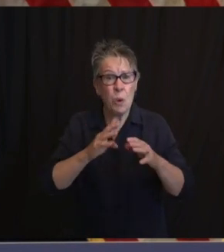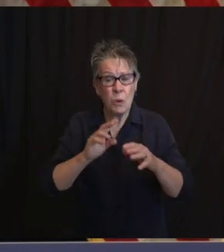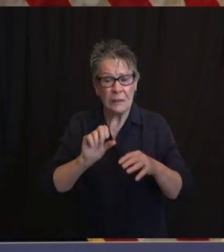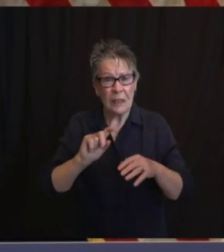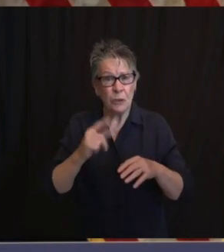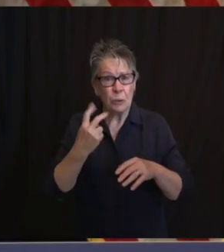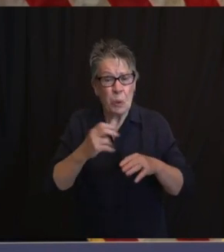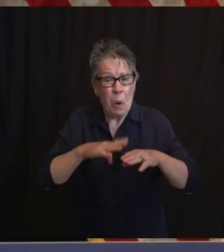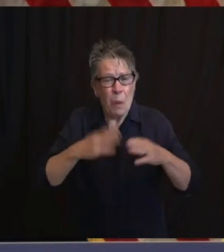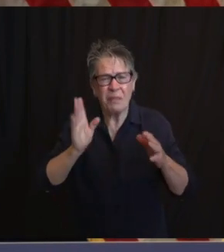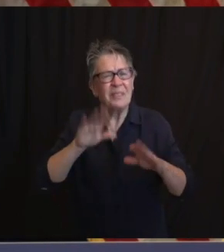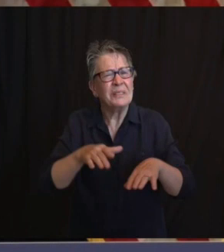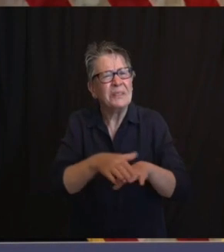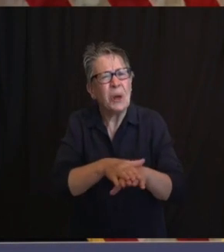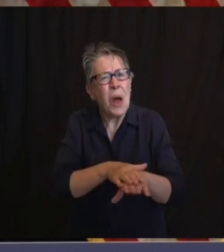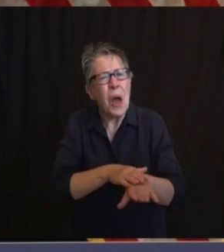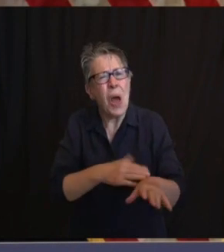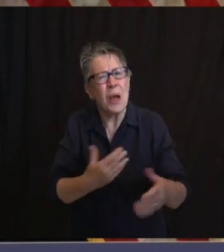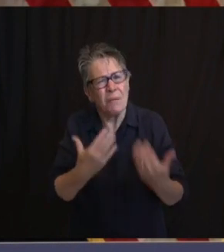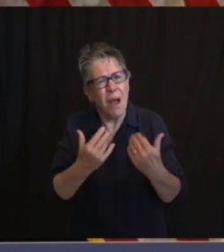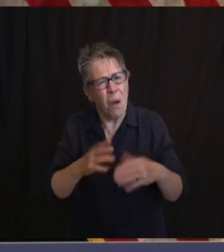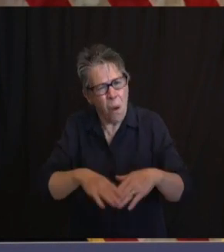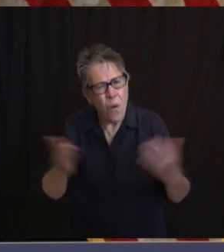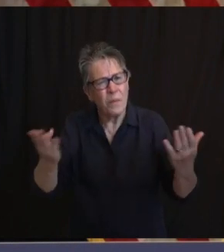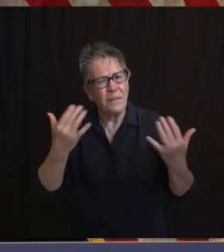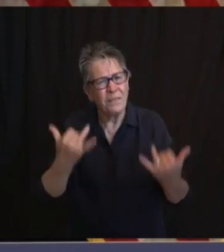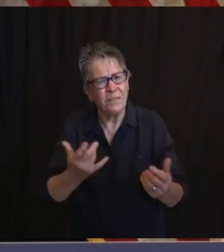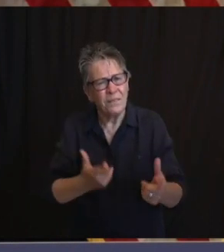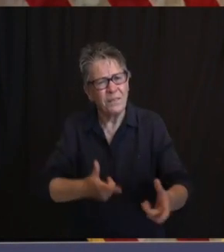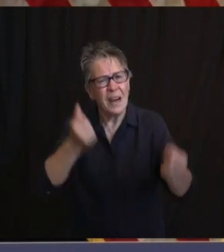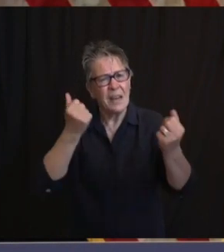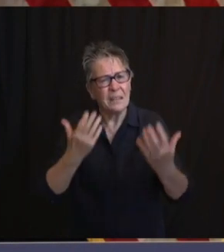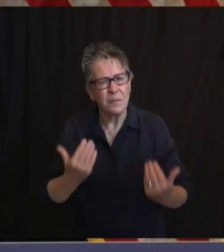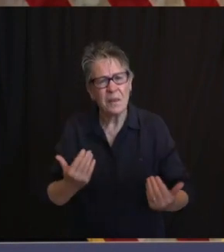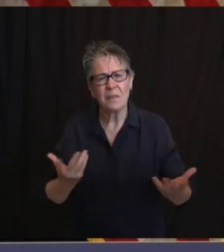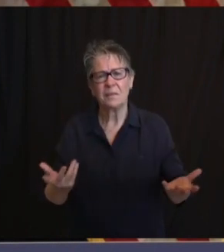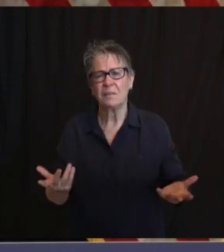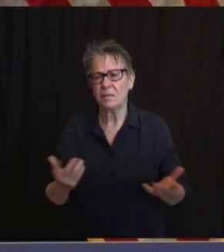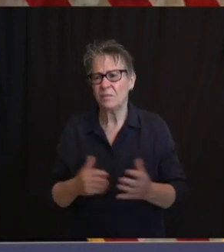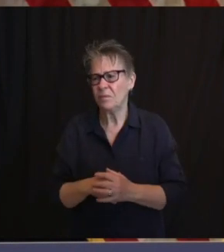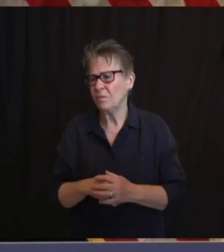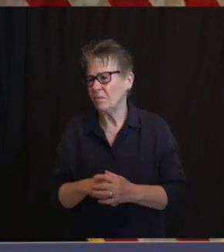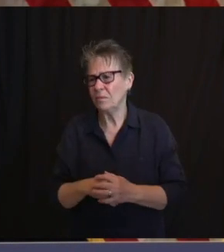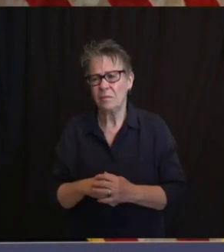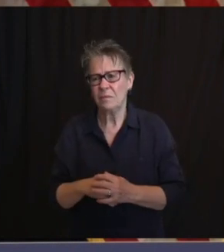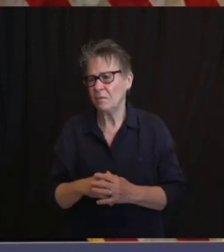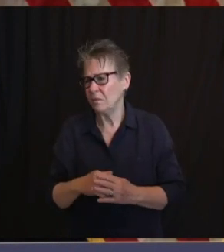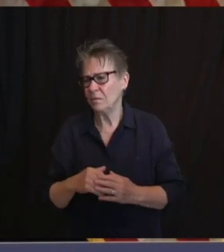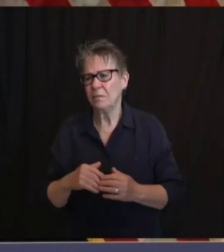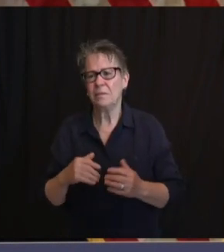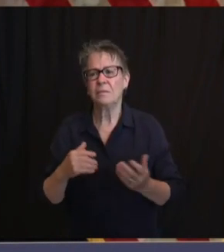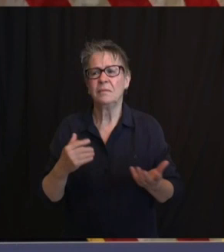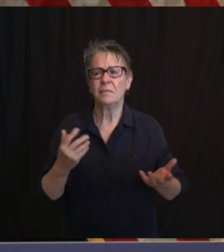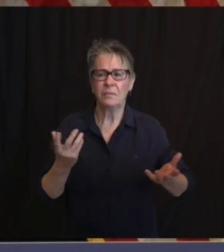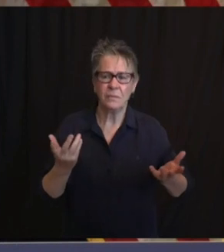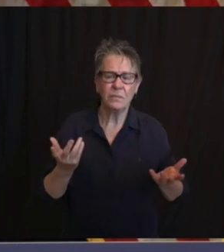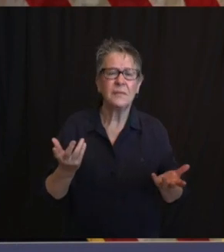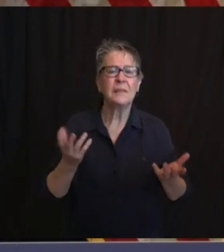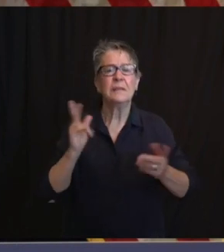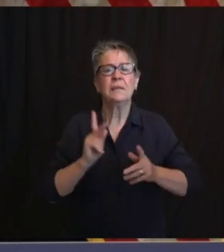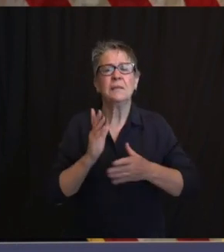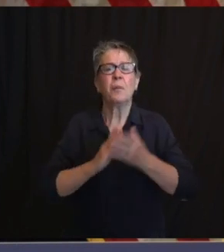I already, I beat you to the punch in the second one. I said some people think literally we're going too slow and there's another group that thinks we're going too fast.